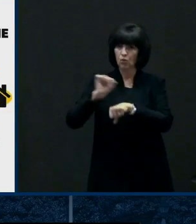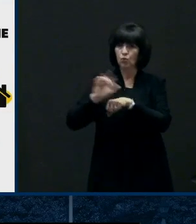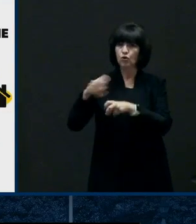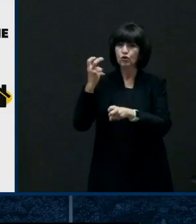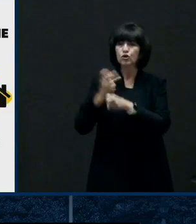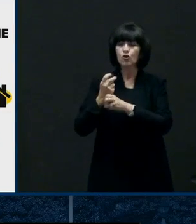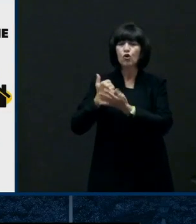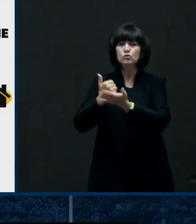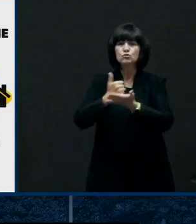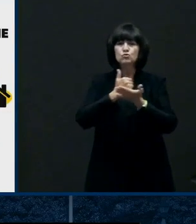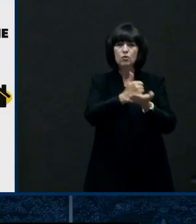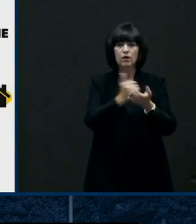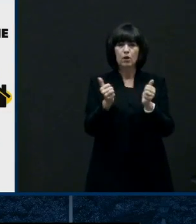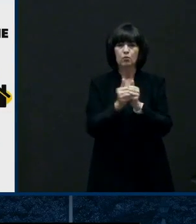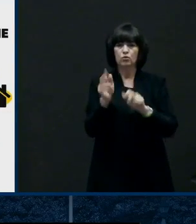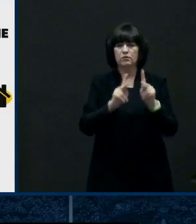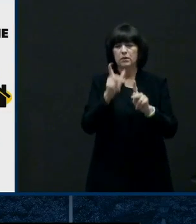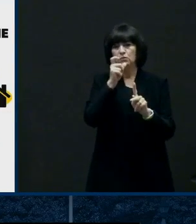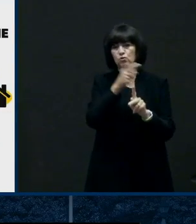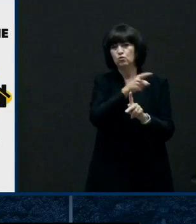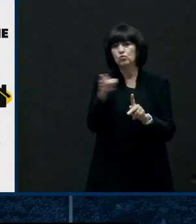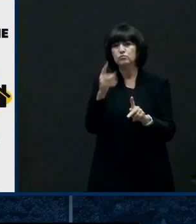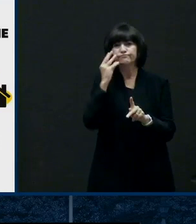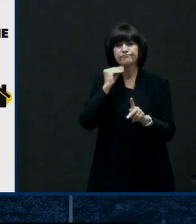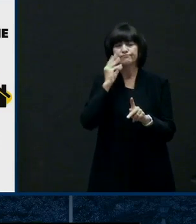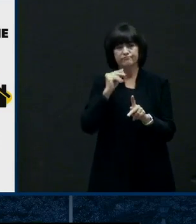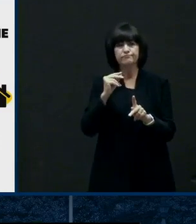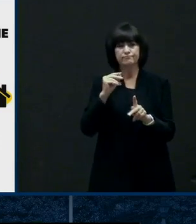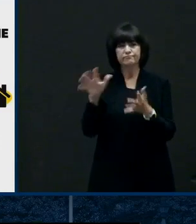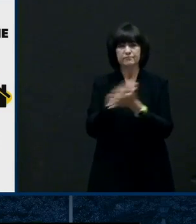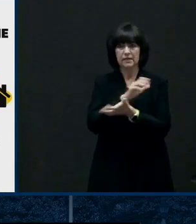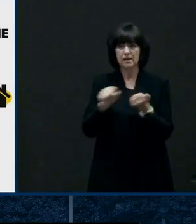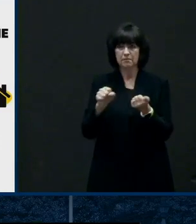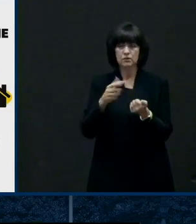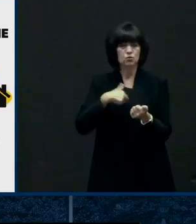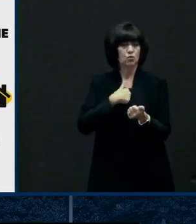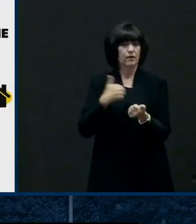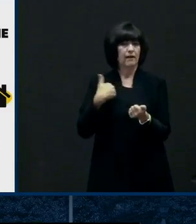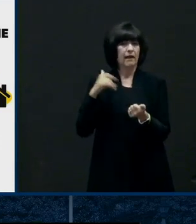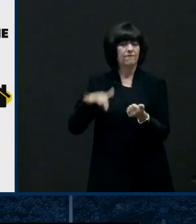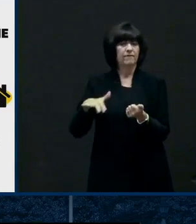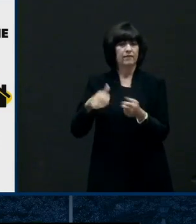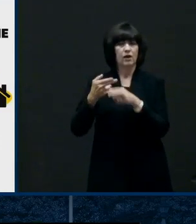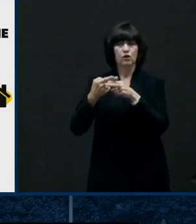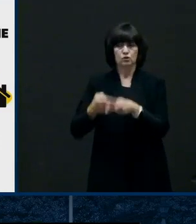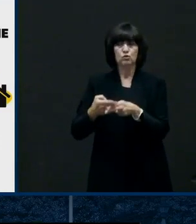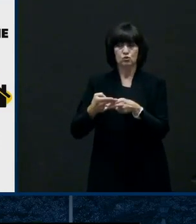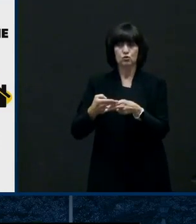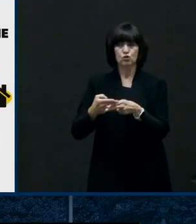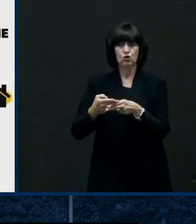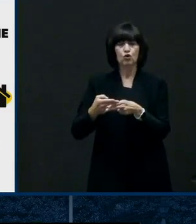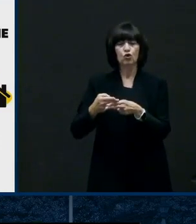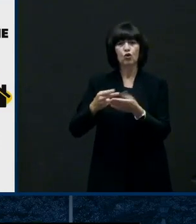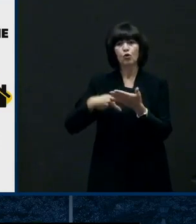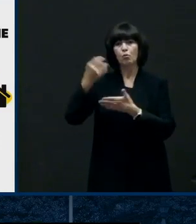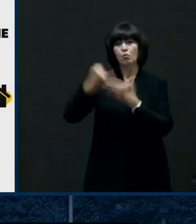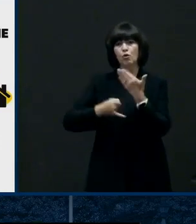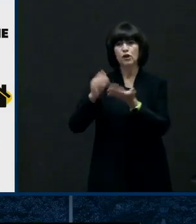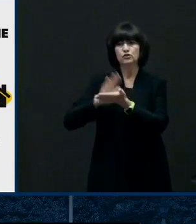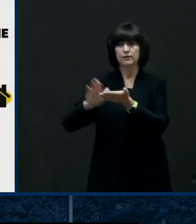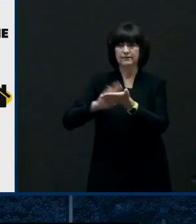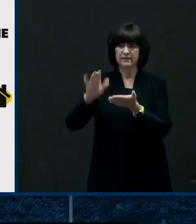we teamed up with a nonprofit called Crisis Cleanup. The numbers right there, 844-965